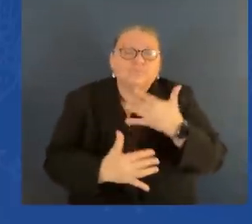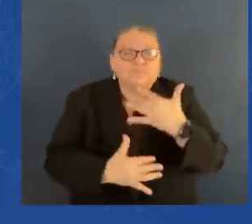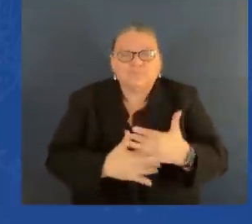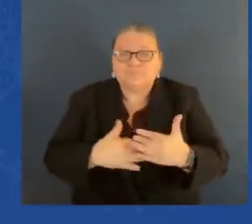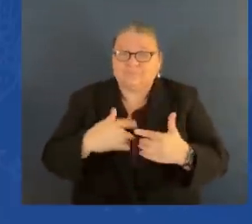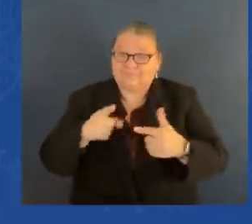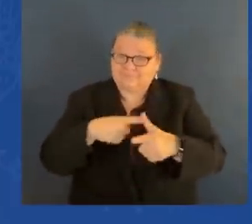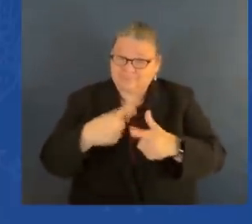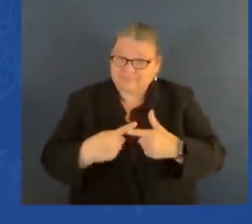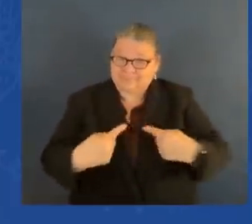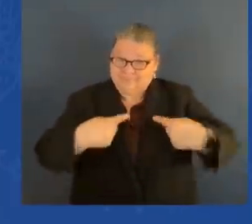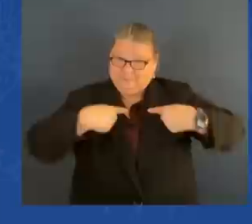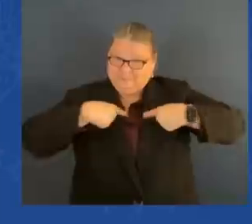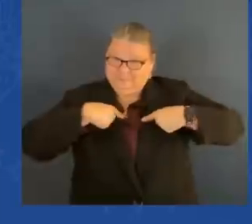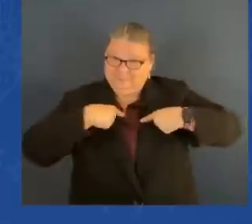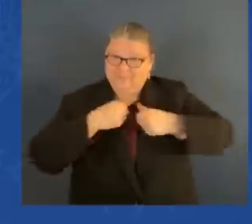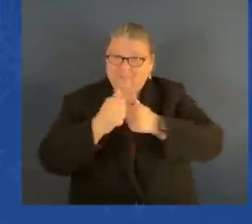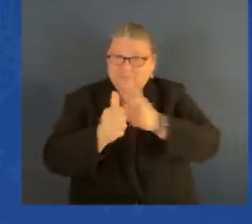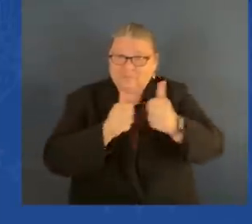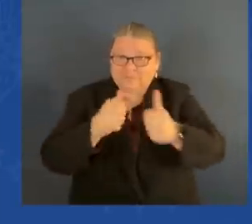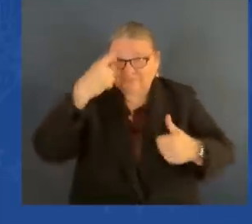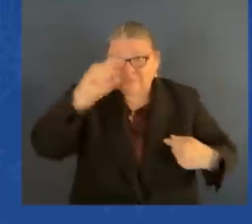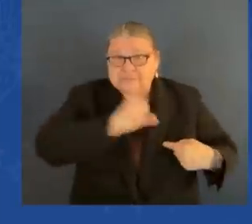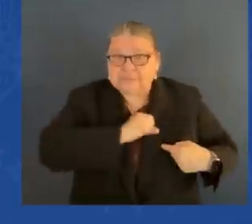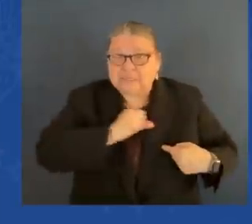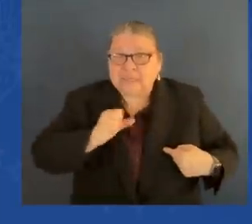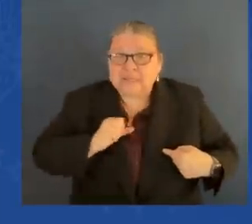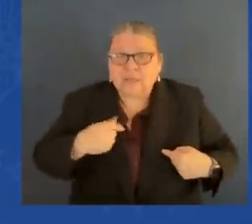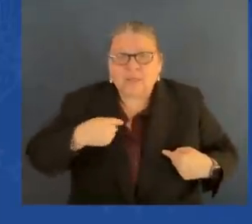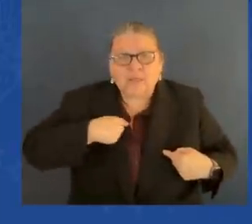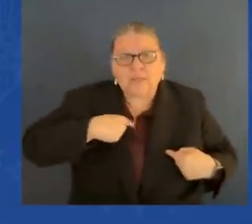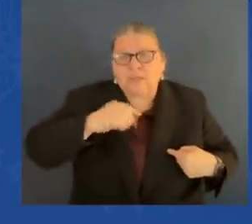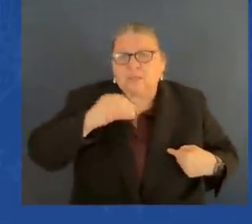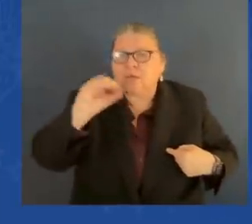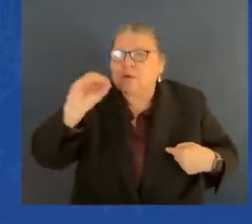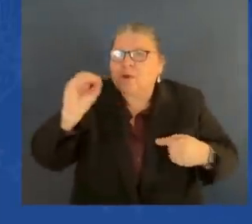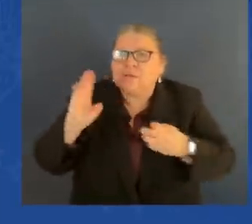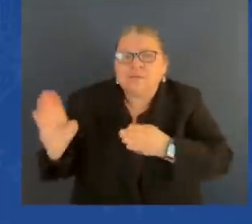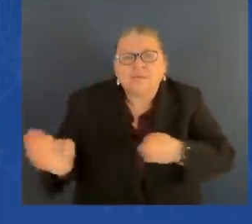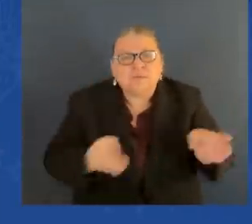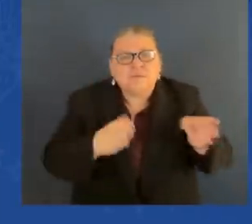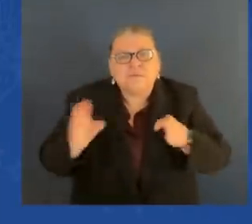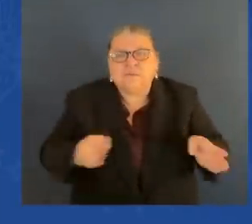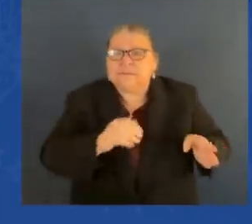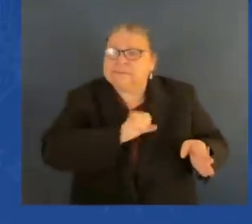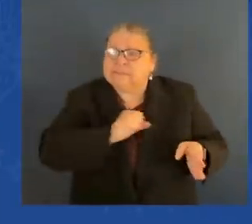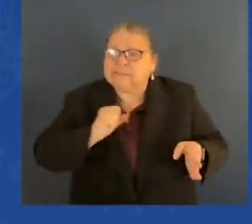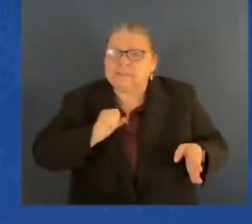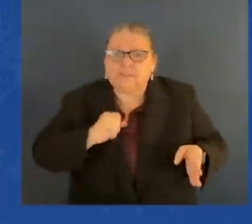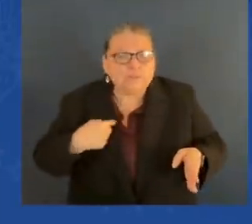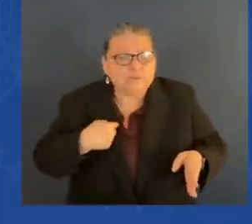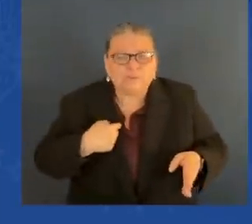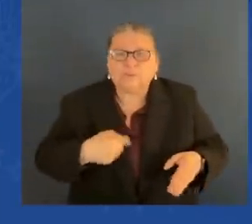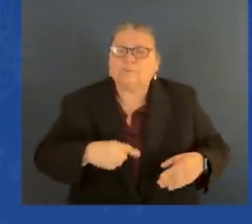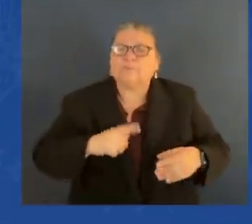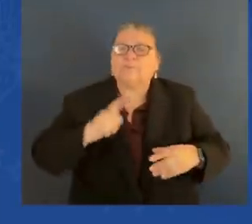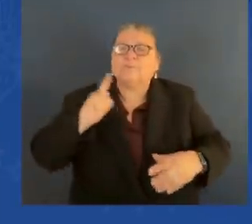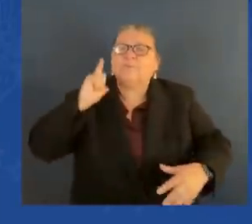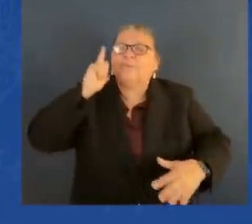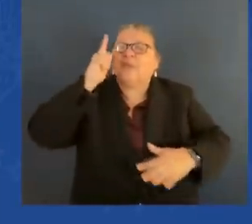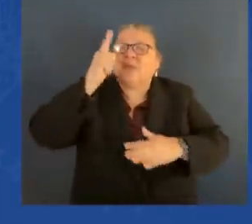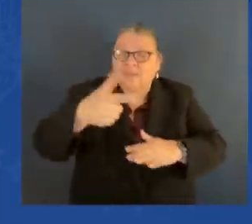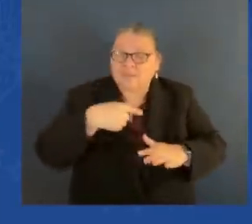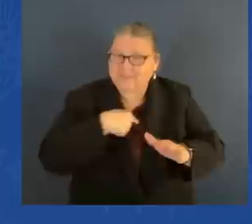Senate. But two years earlier, I had been elected to the county council. In Delaware, it's like a miniature Illinois.